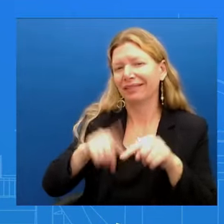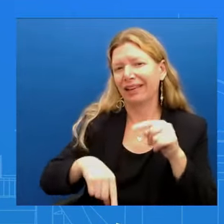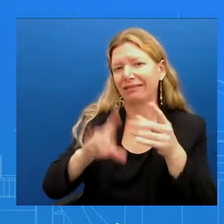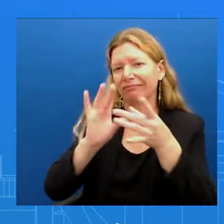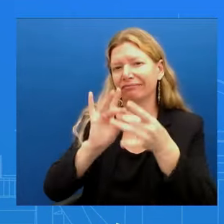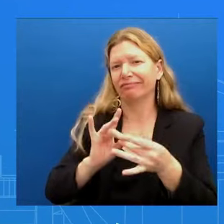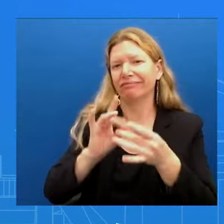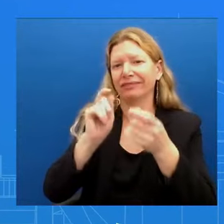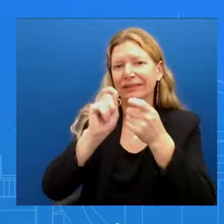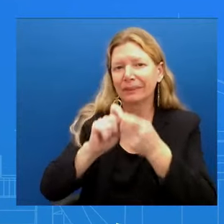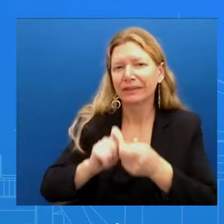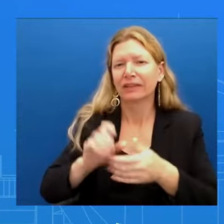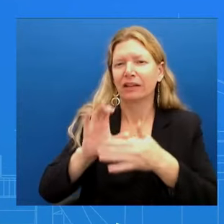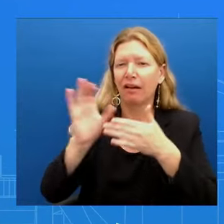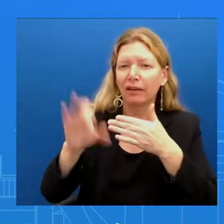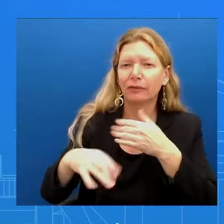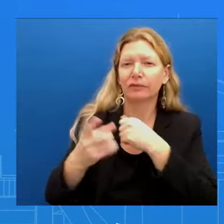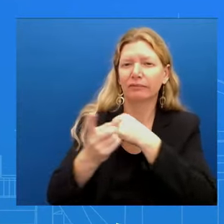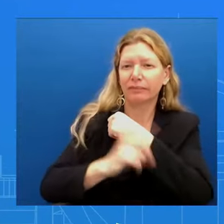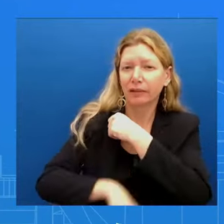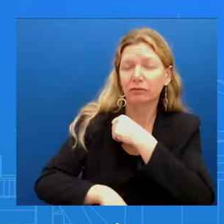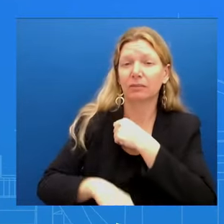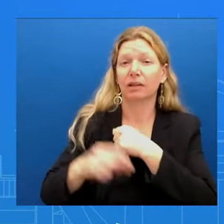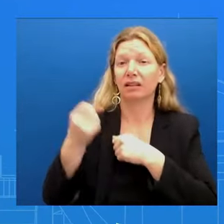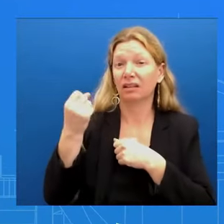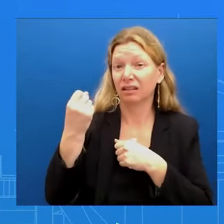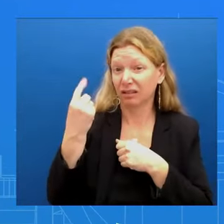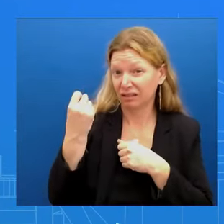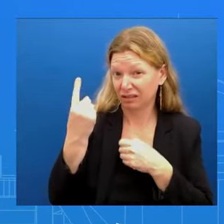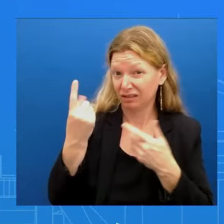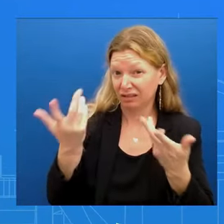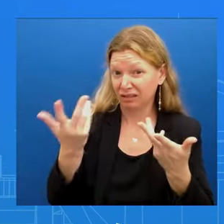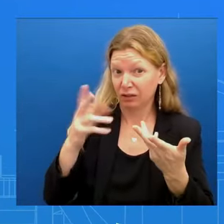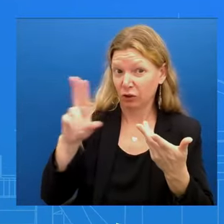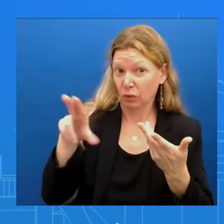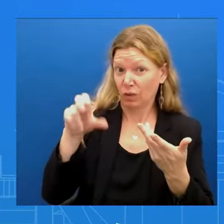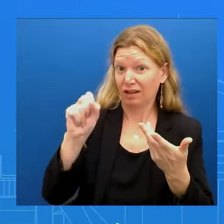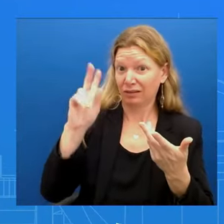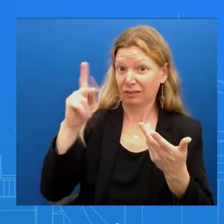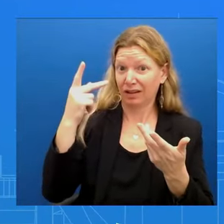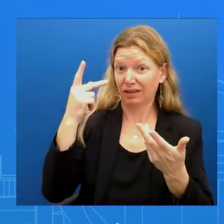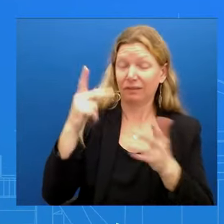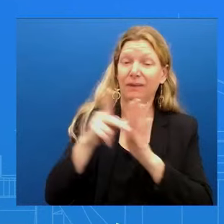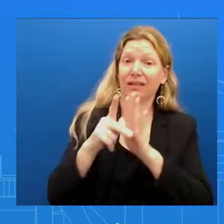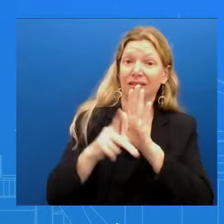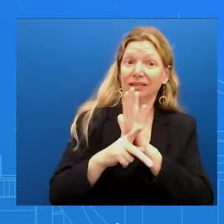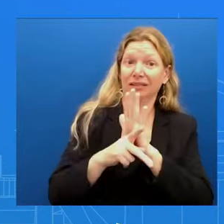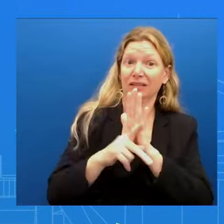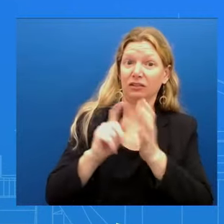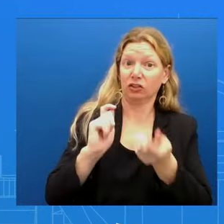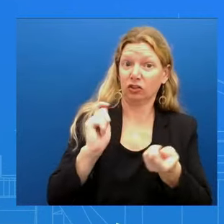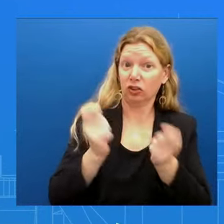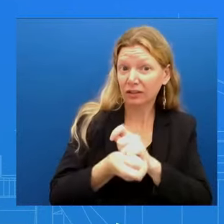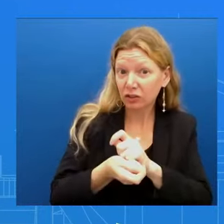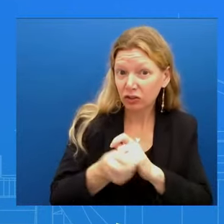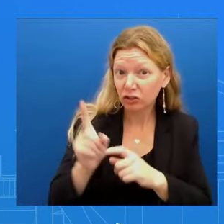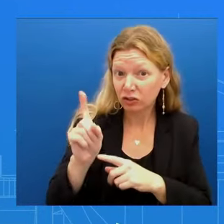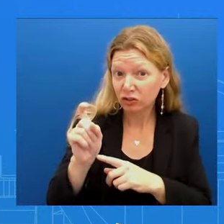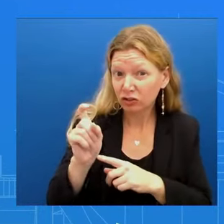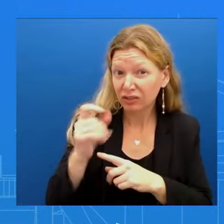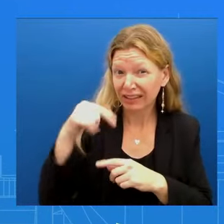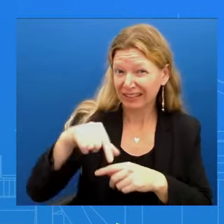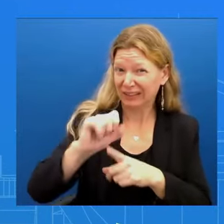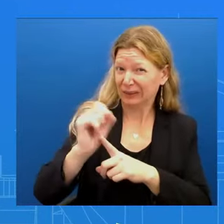would the United States policy change under any circumstances? You talk about an obligation to protect